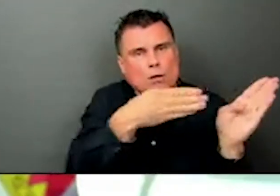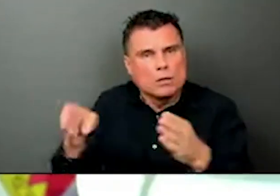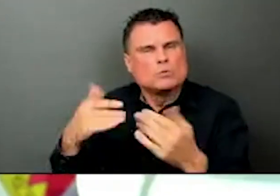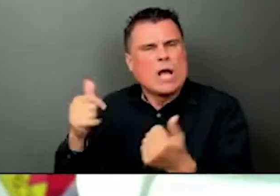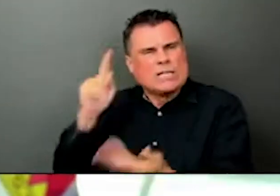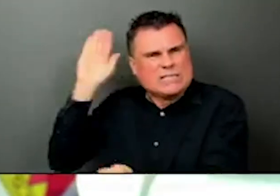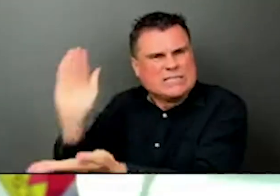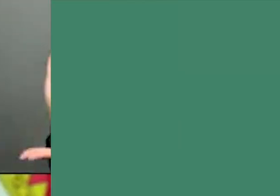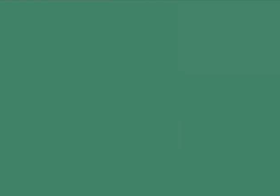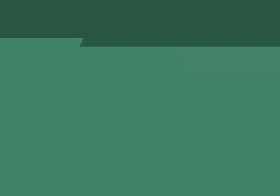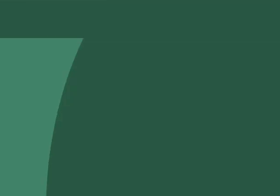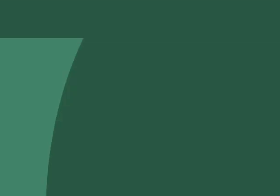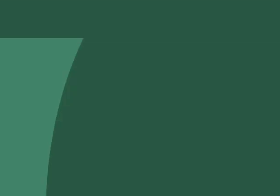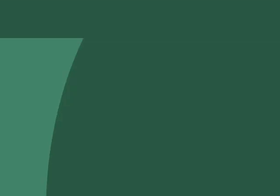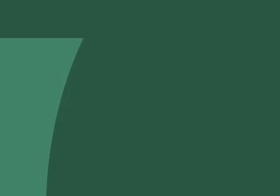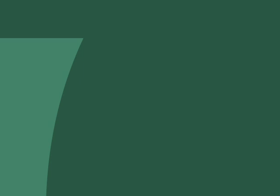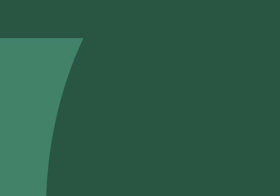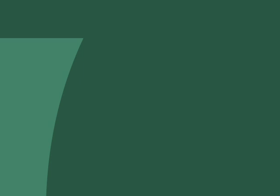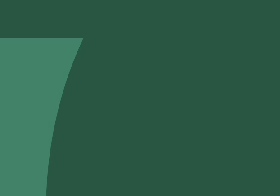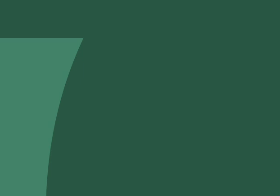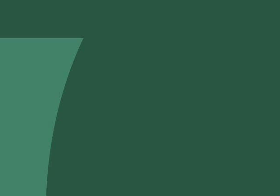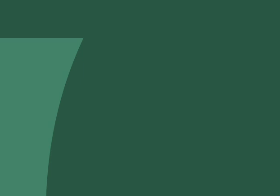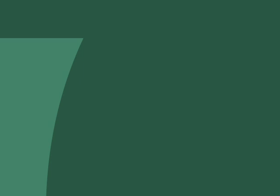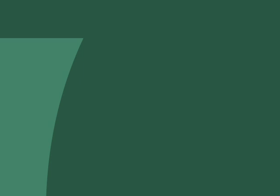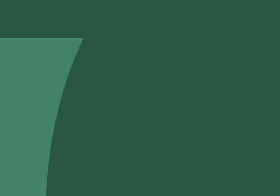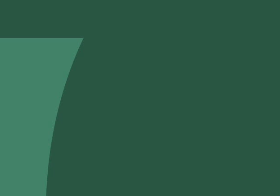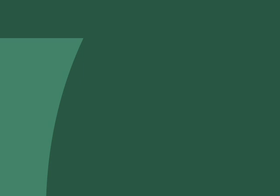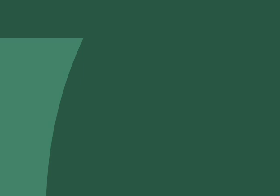behind us. Thank you for your time. Thank you.